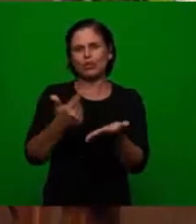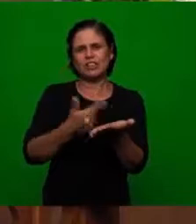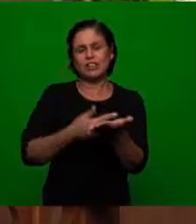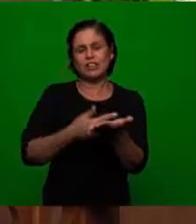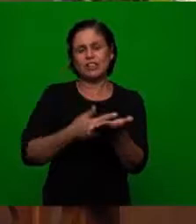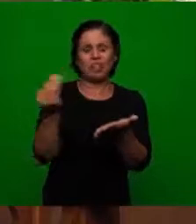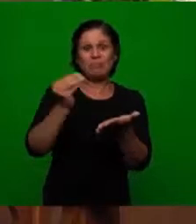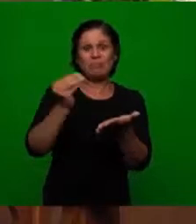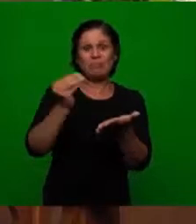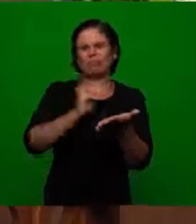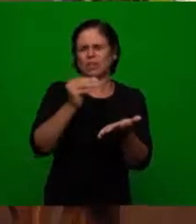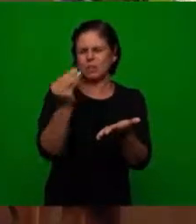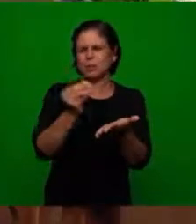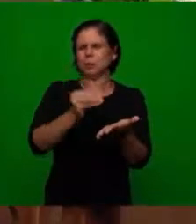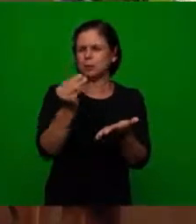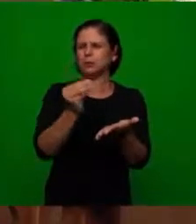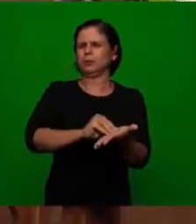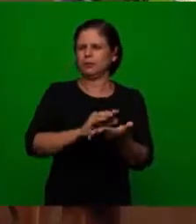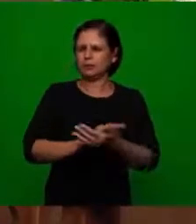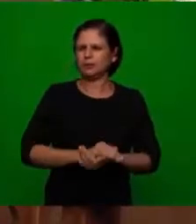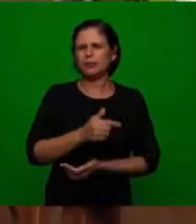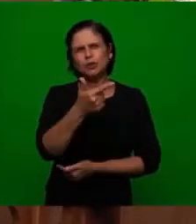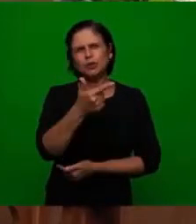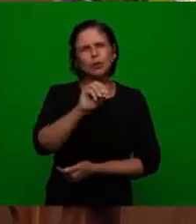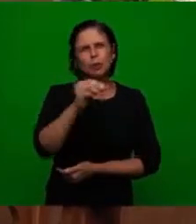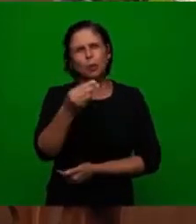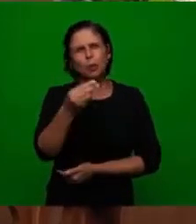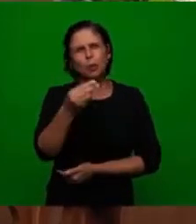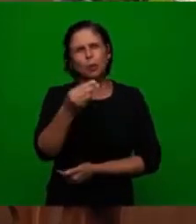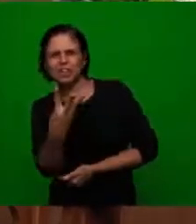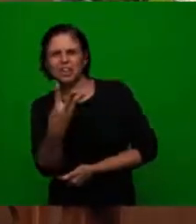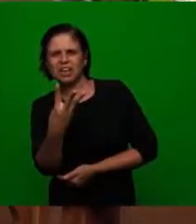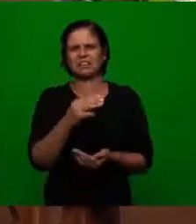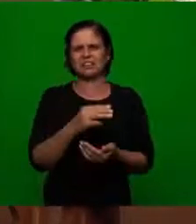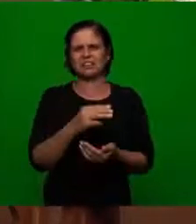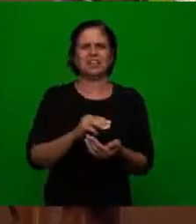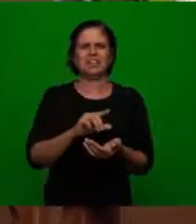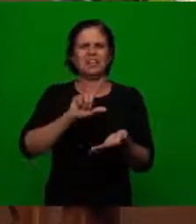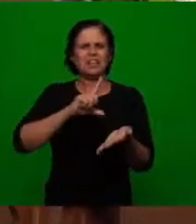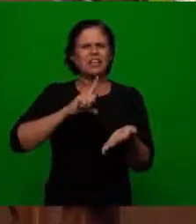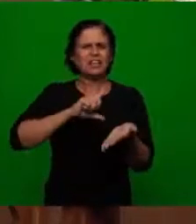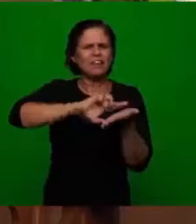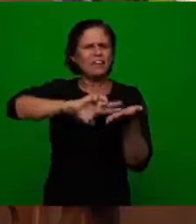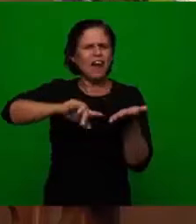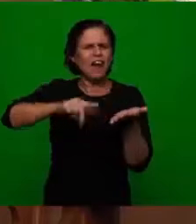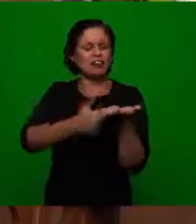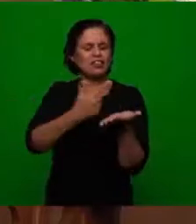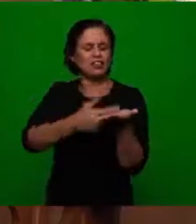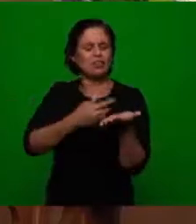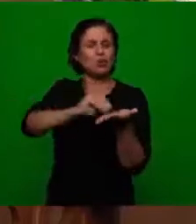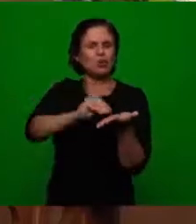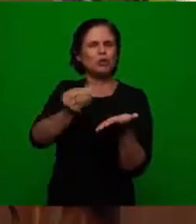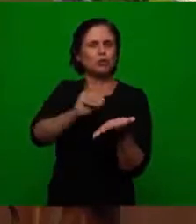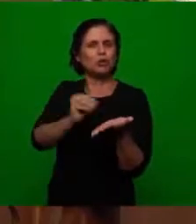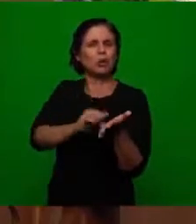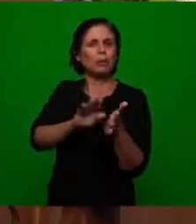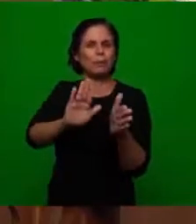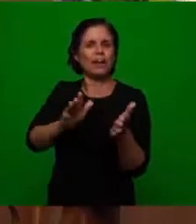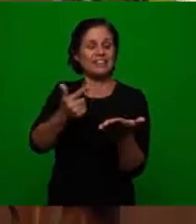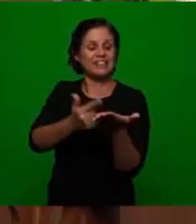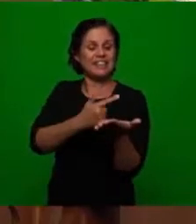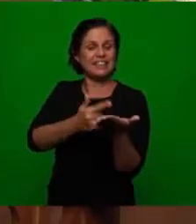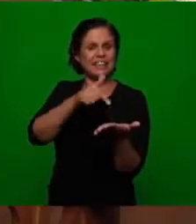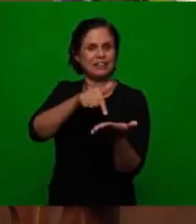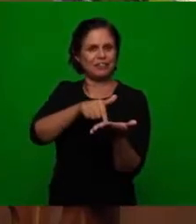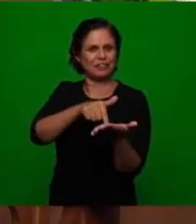to add more books the reformation was let's put 12 and 13 books there were a series of books